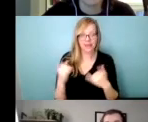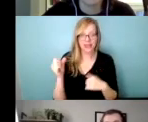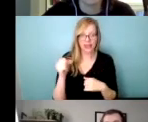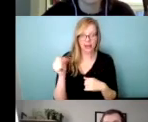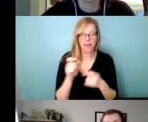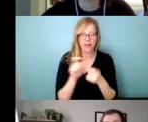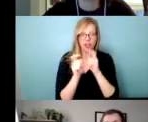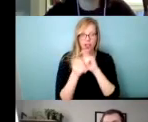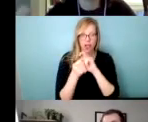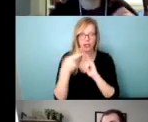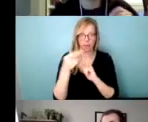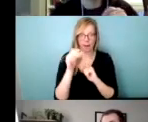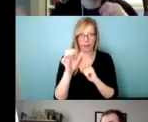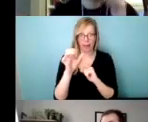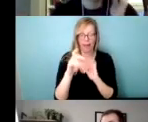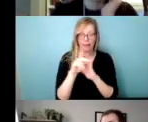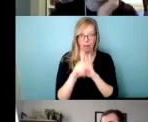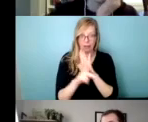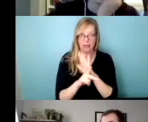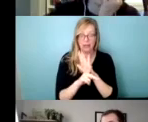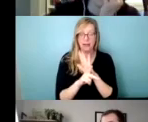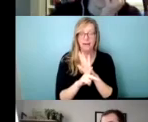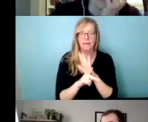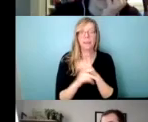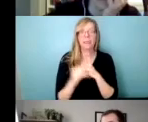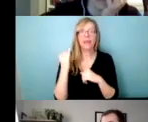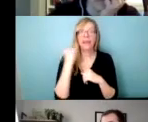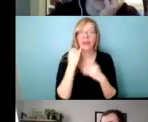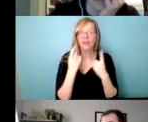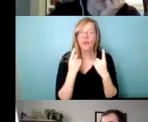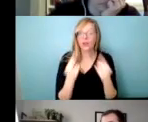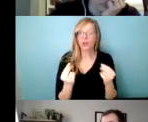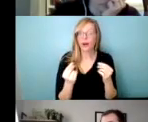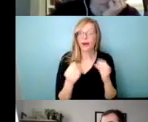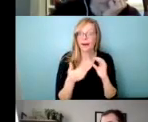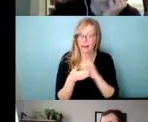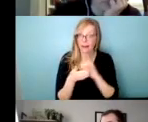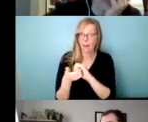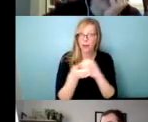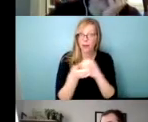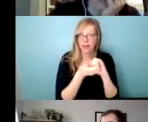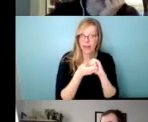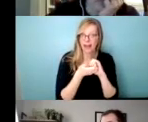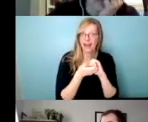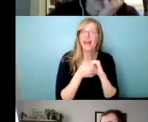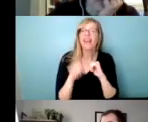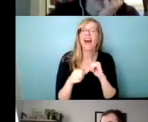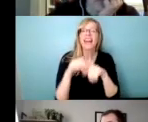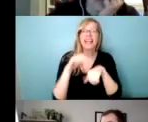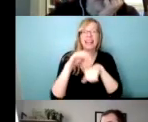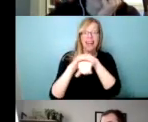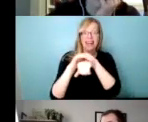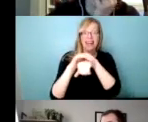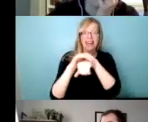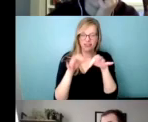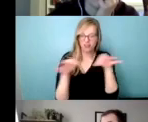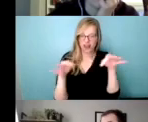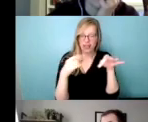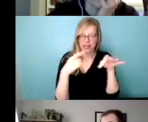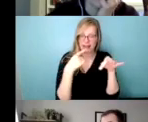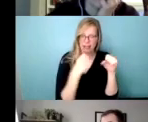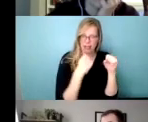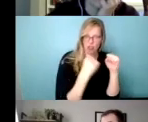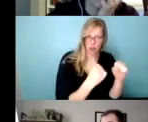public policy, uh, when we do things, uh, collaboratively. Um, so the sort of phrase, there's strength in numbers has been something that's really been part of my life.